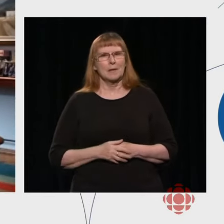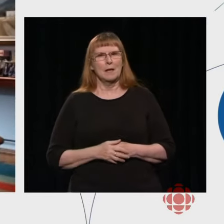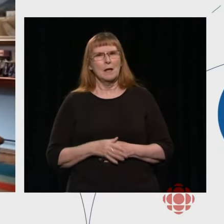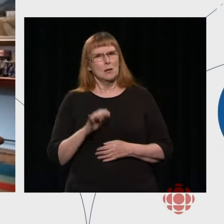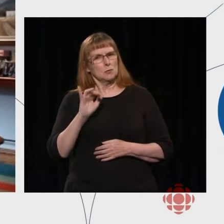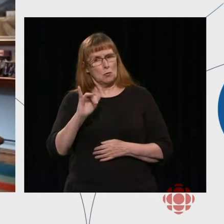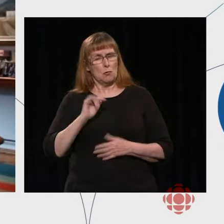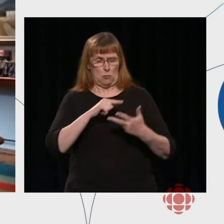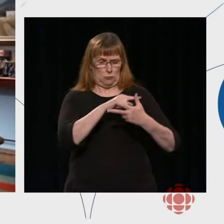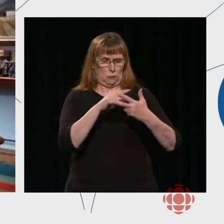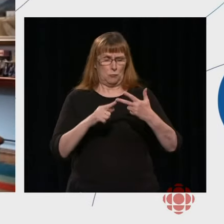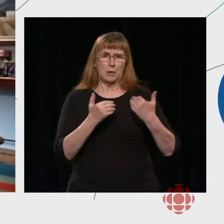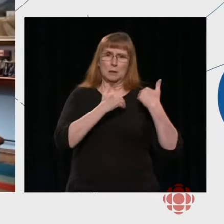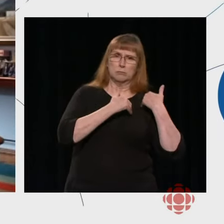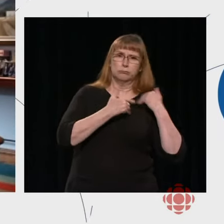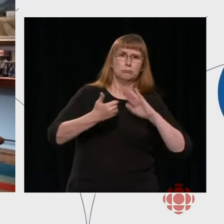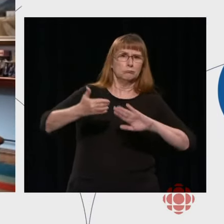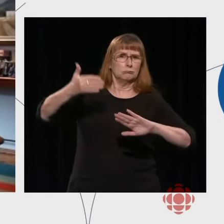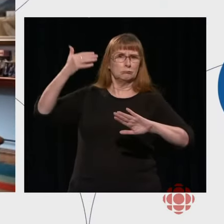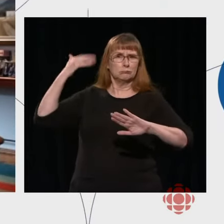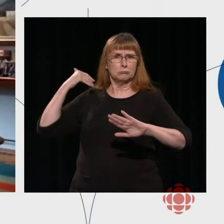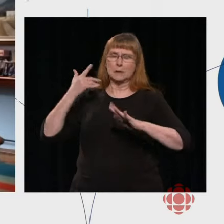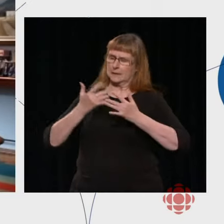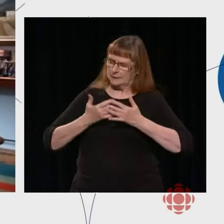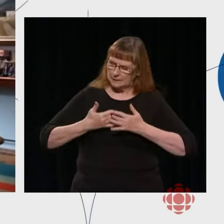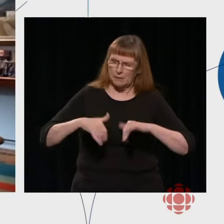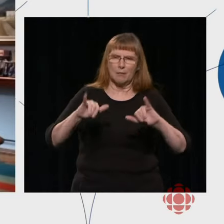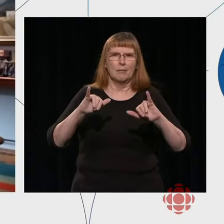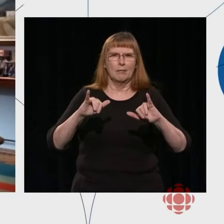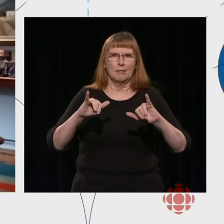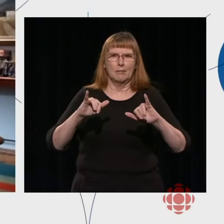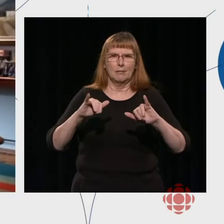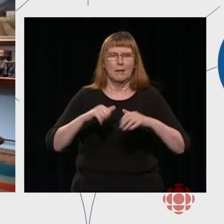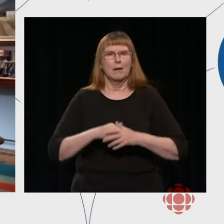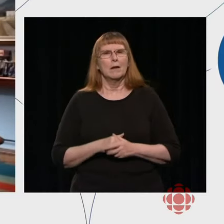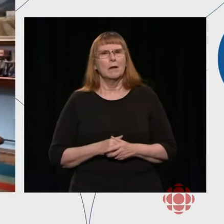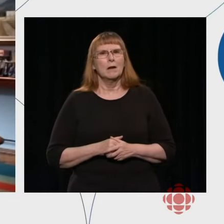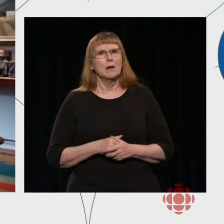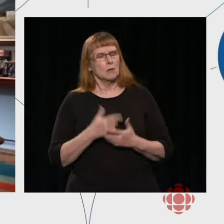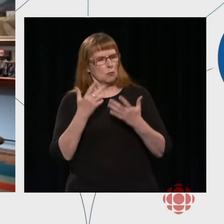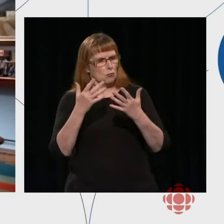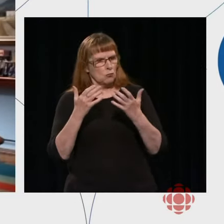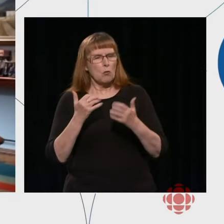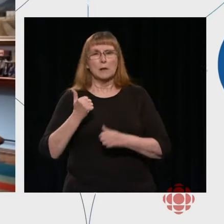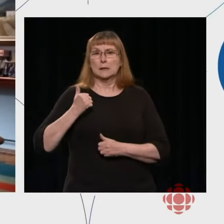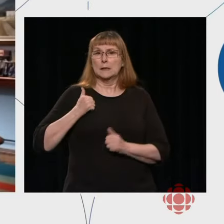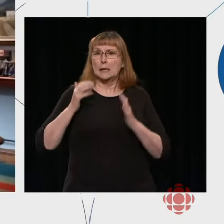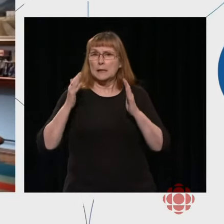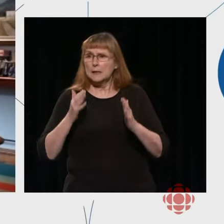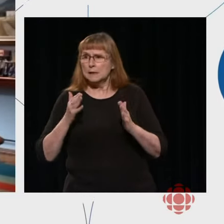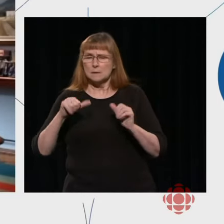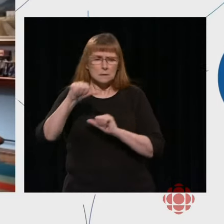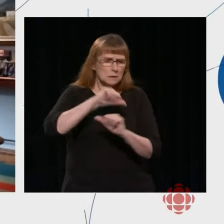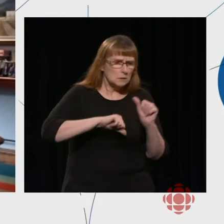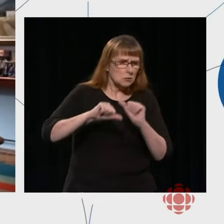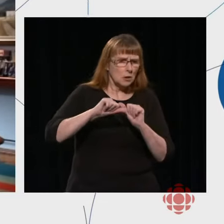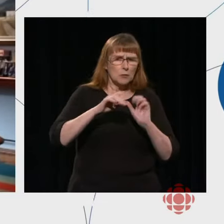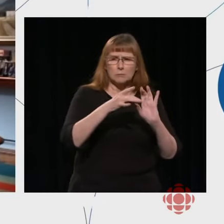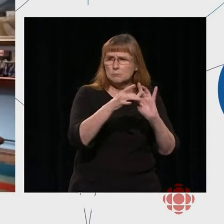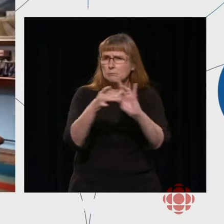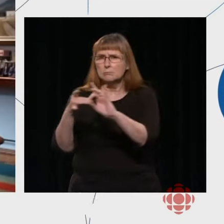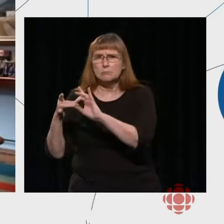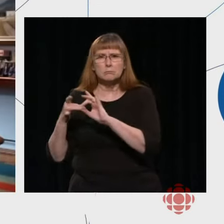The broadcaster, in my view, is to serve Canadians by connecting them to each other, by informing them about their country,